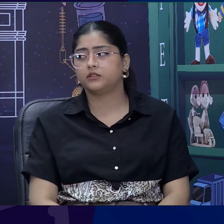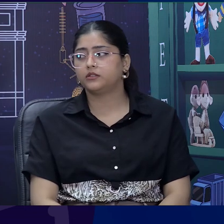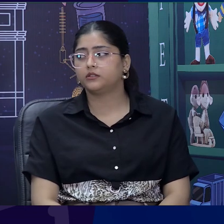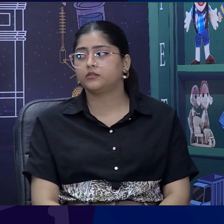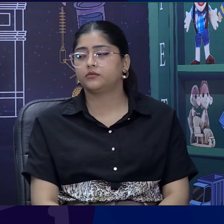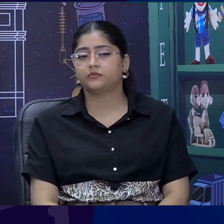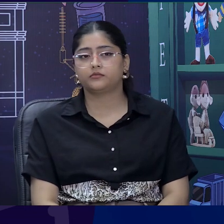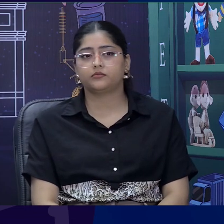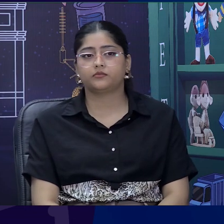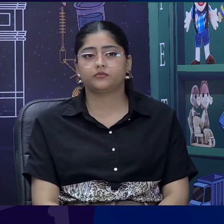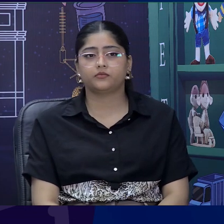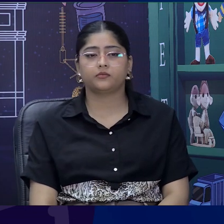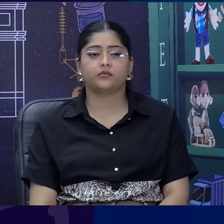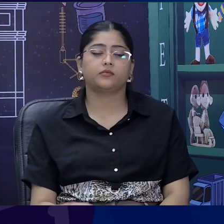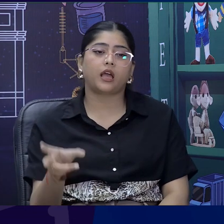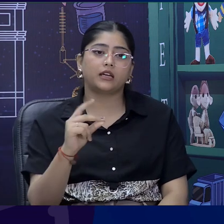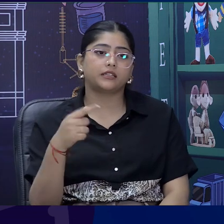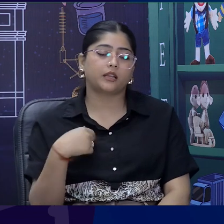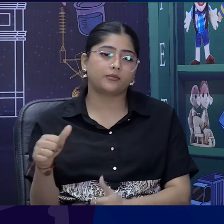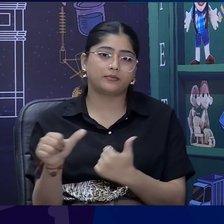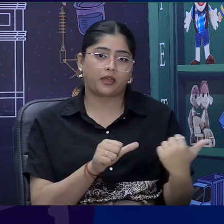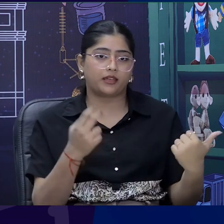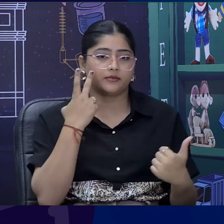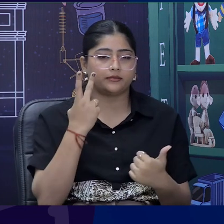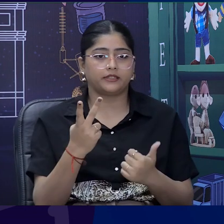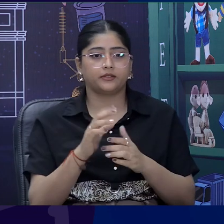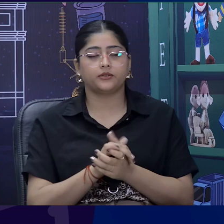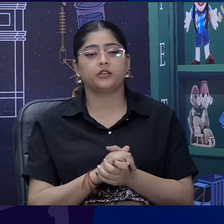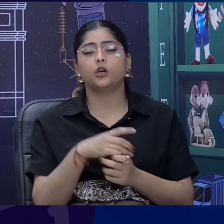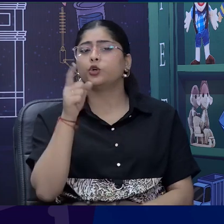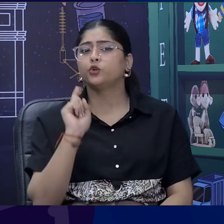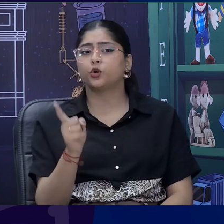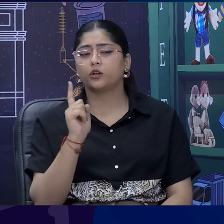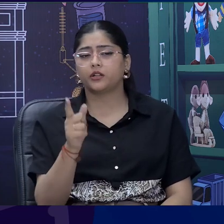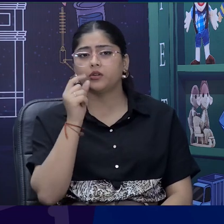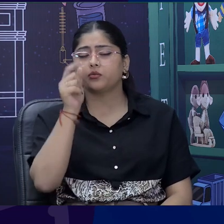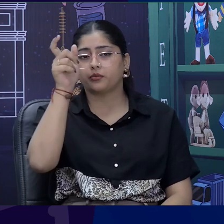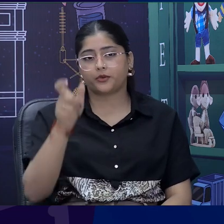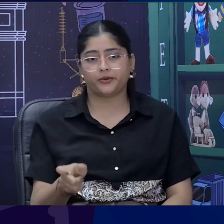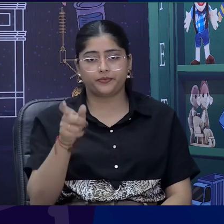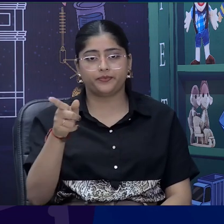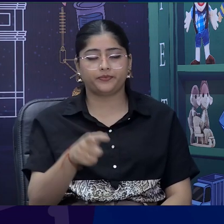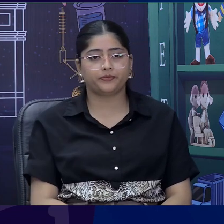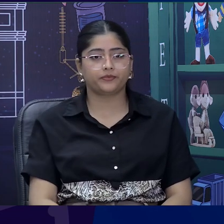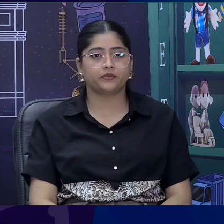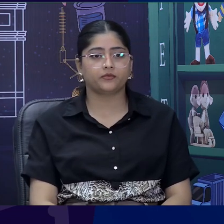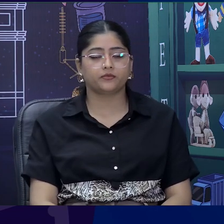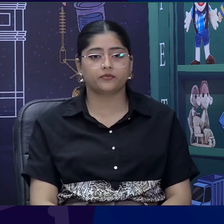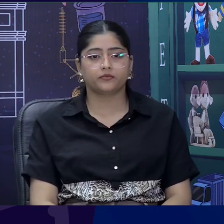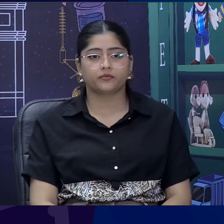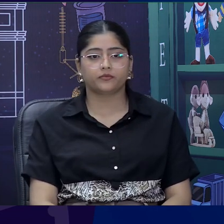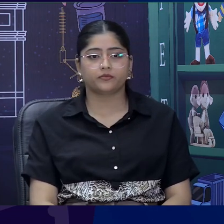Okay. So, let us see the poem again. This naughty boy what does he do? This naughty boy,